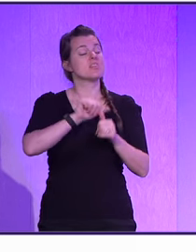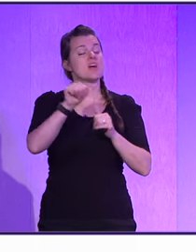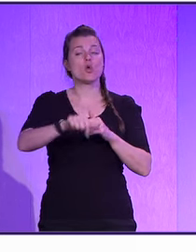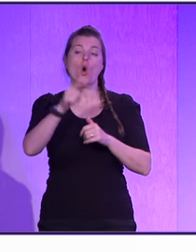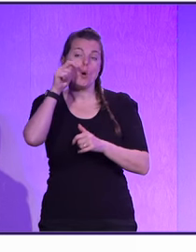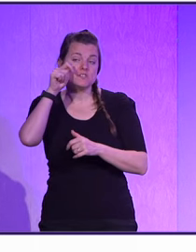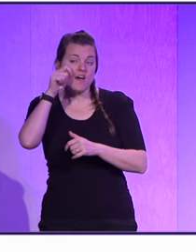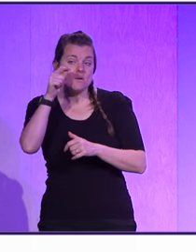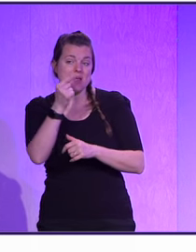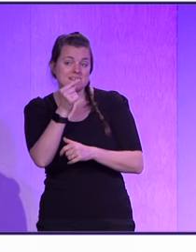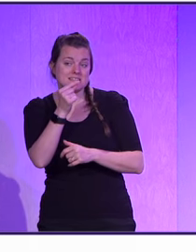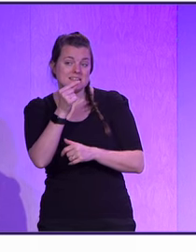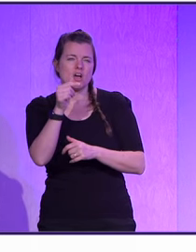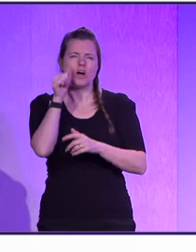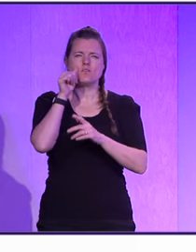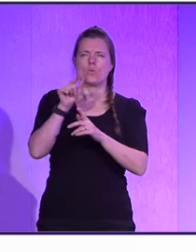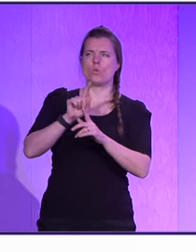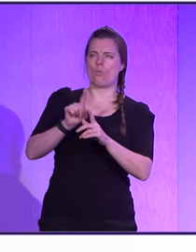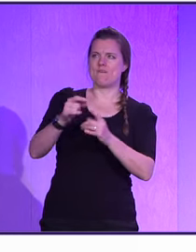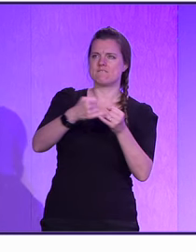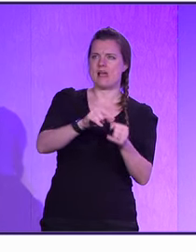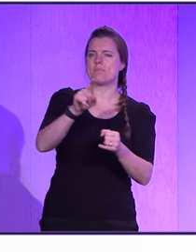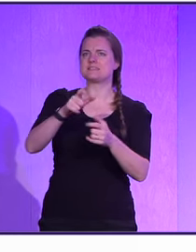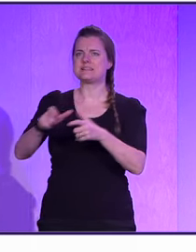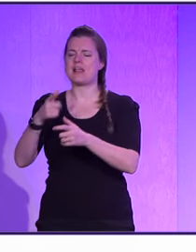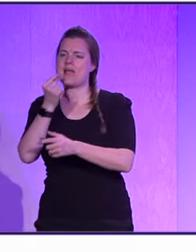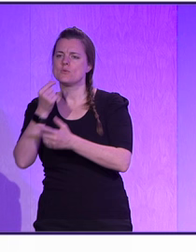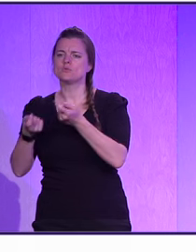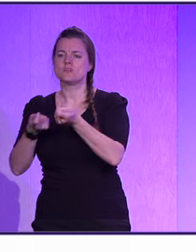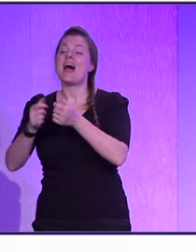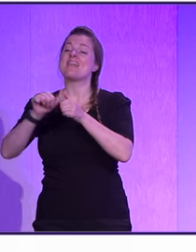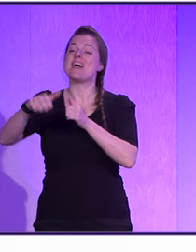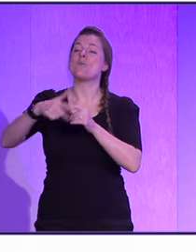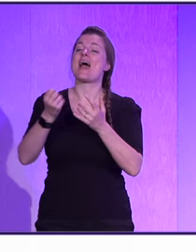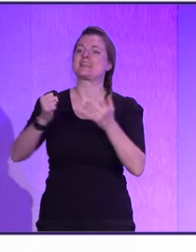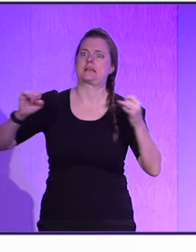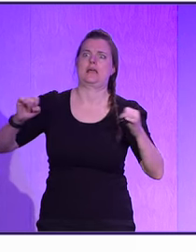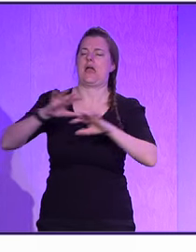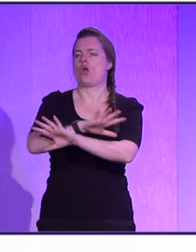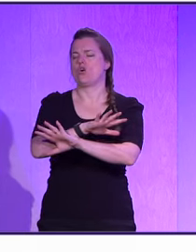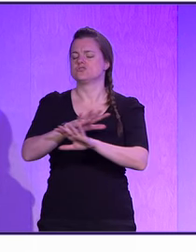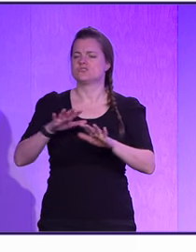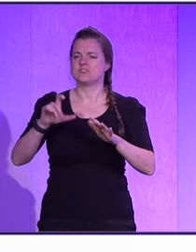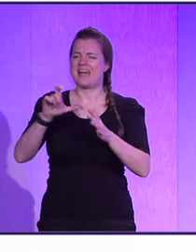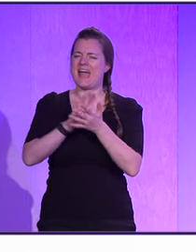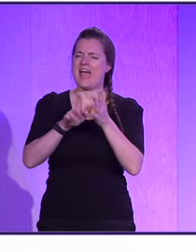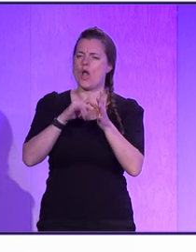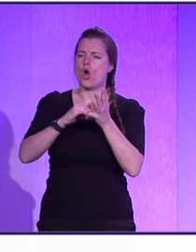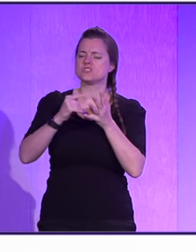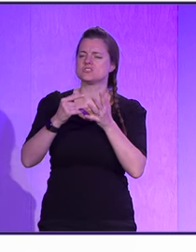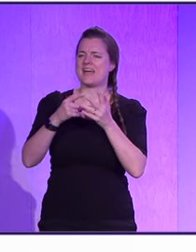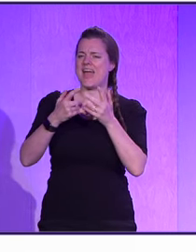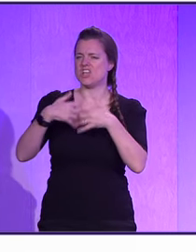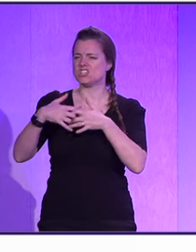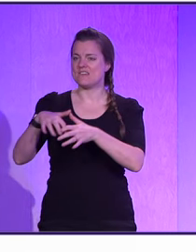Observability, about not knowing what to fail, but still being able to handle it. And then, eventually, we had chaos engineering, because we were not used